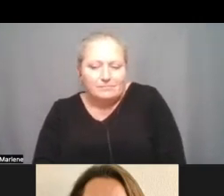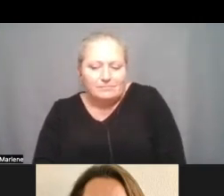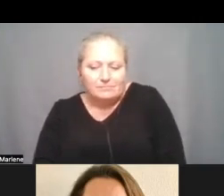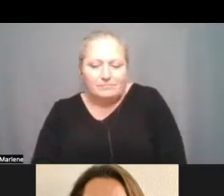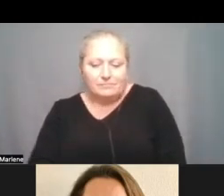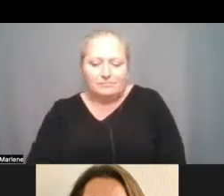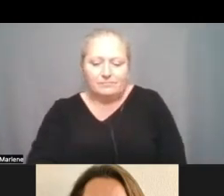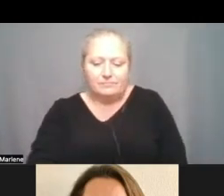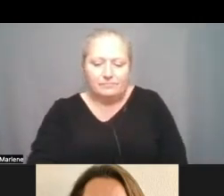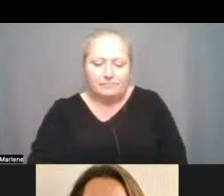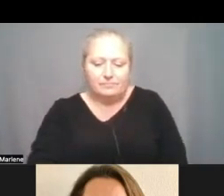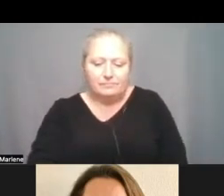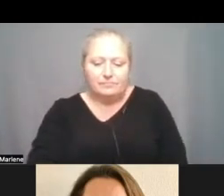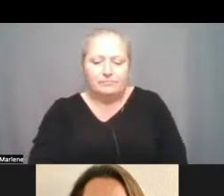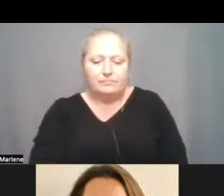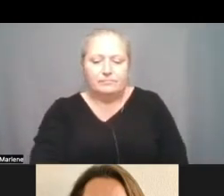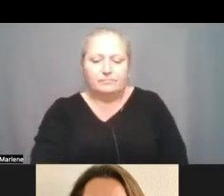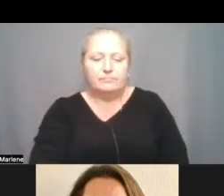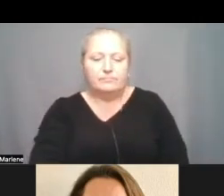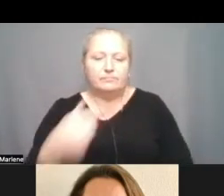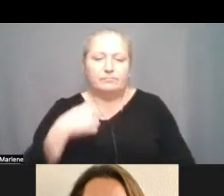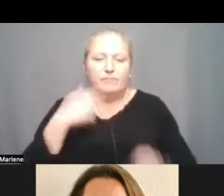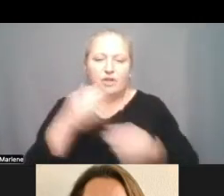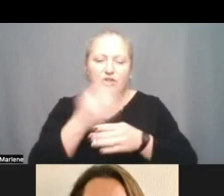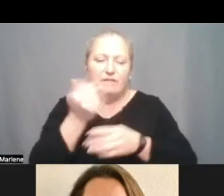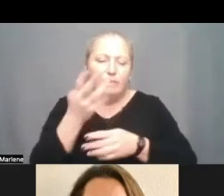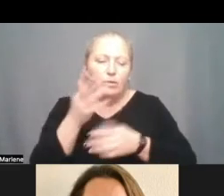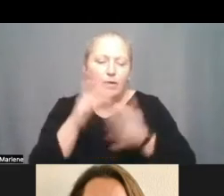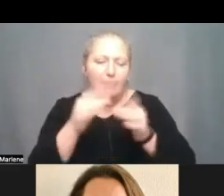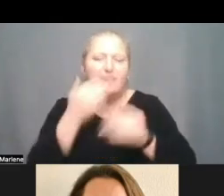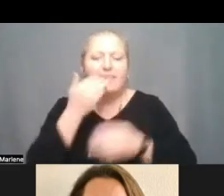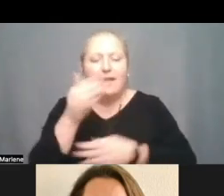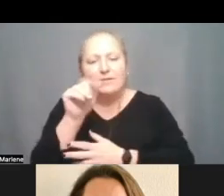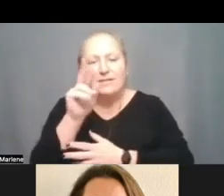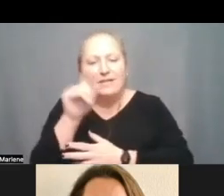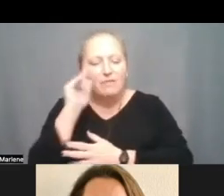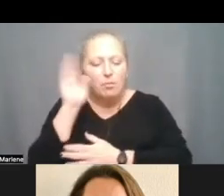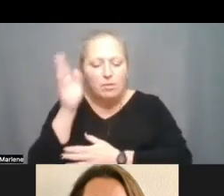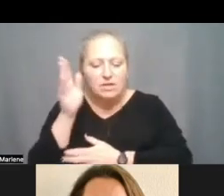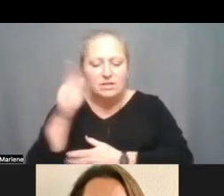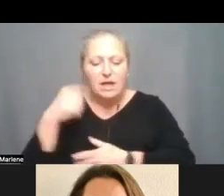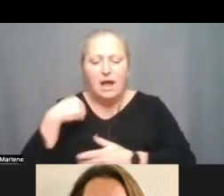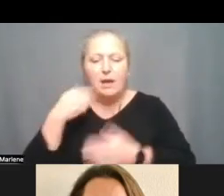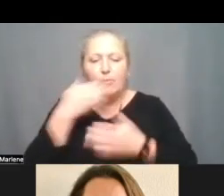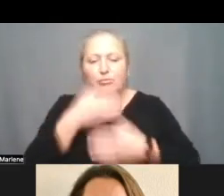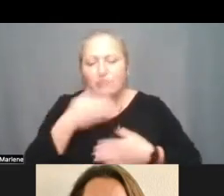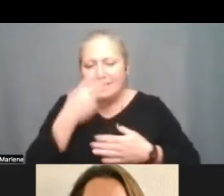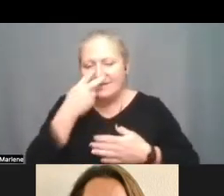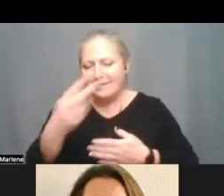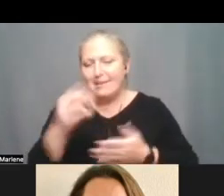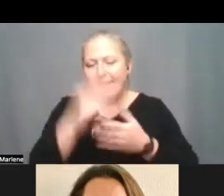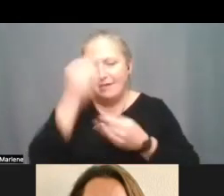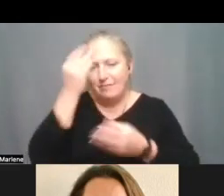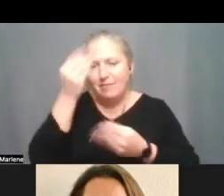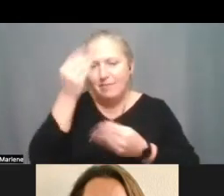um i'll just share a few comments also um thank you david for the presentation um i really appreciate seeing this data um here it